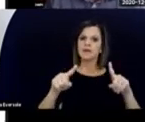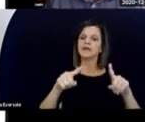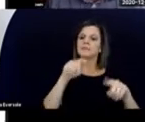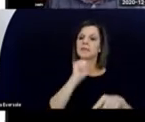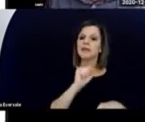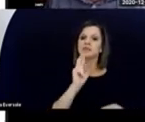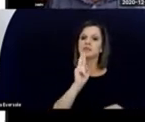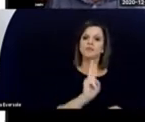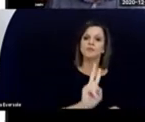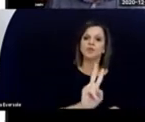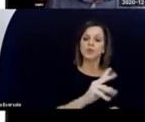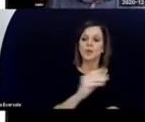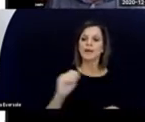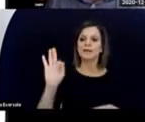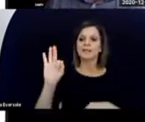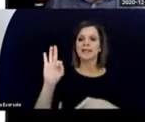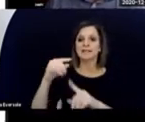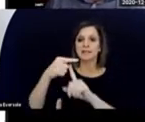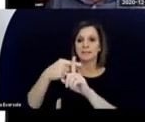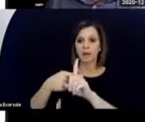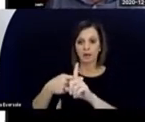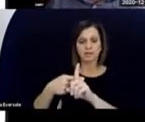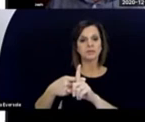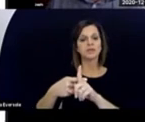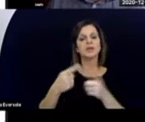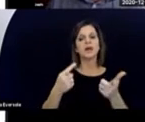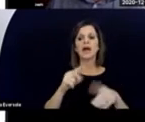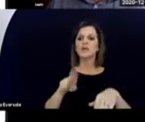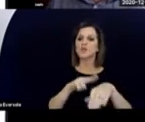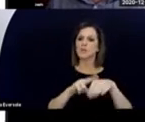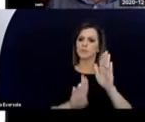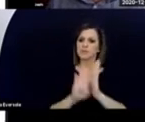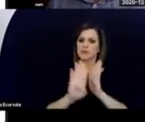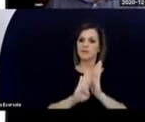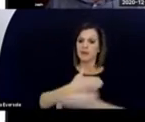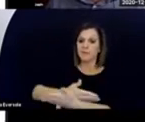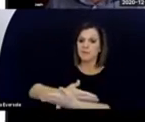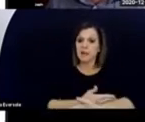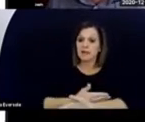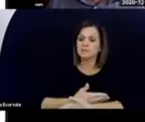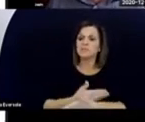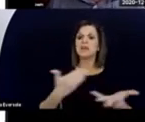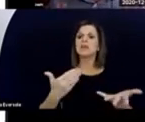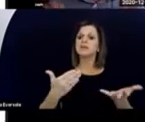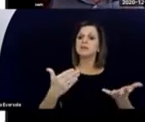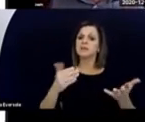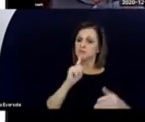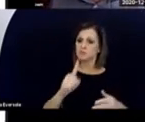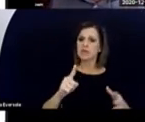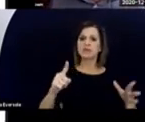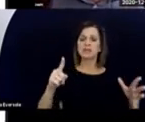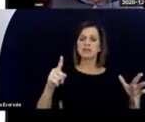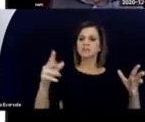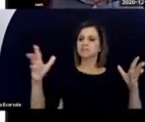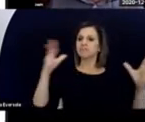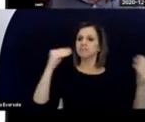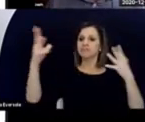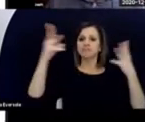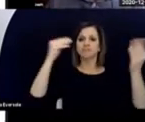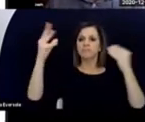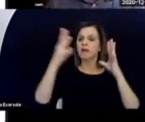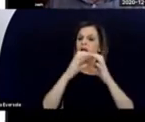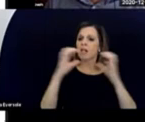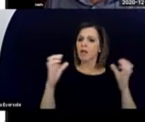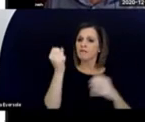developing infant has acquired a lot of understanding of the world, how the world works,